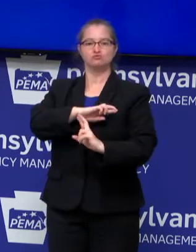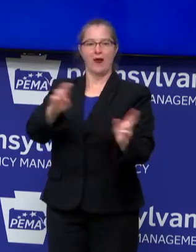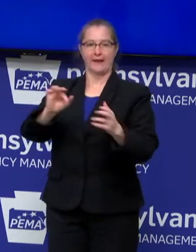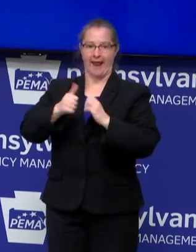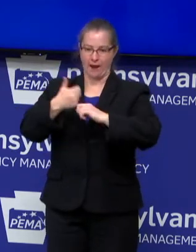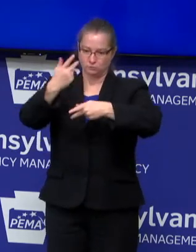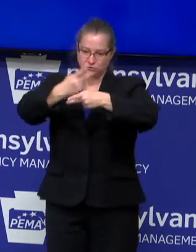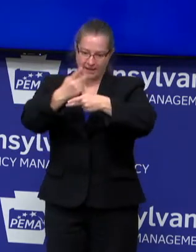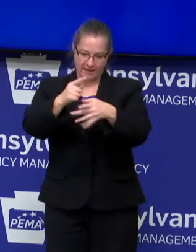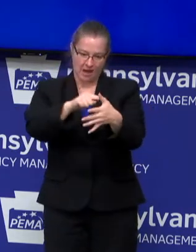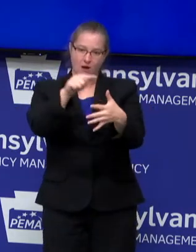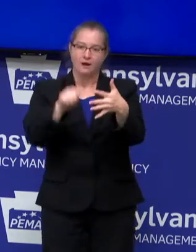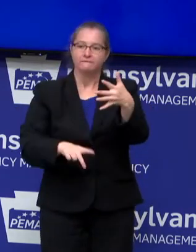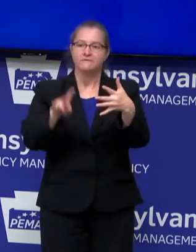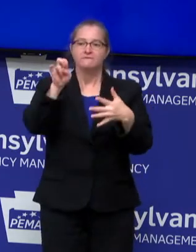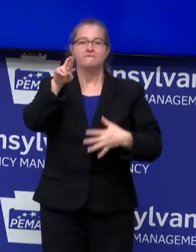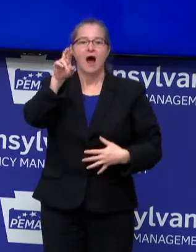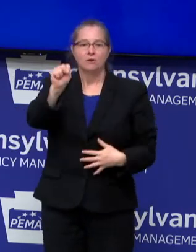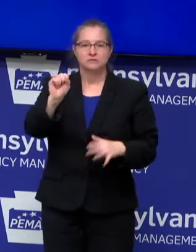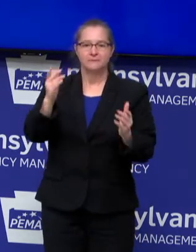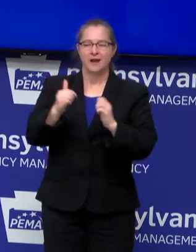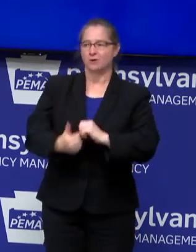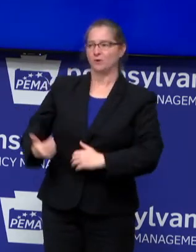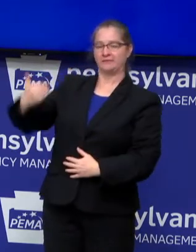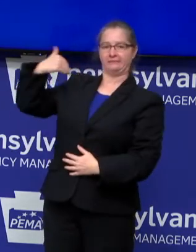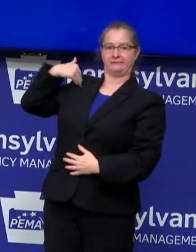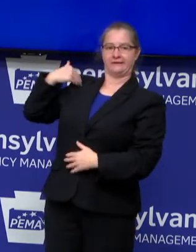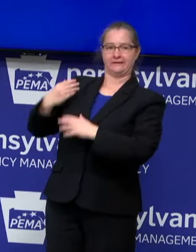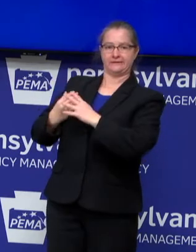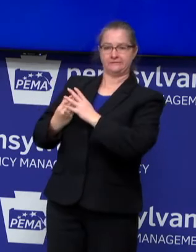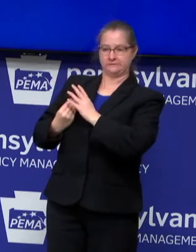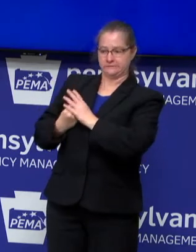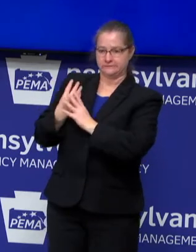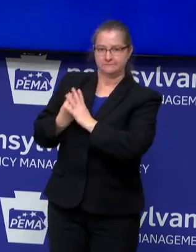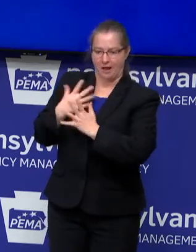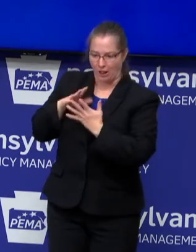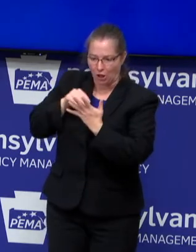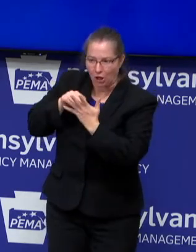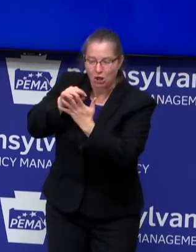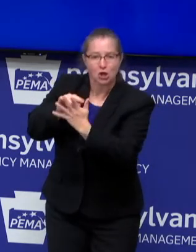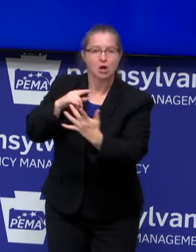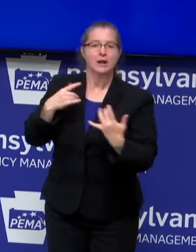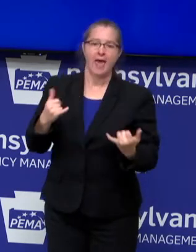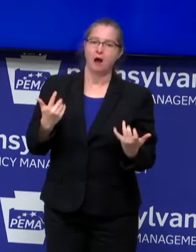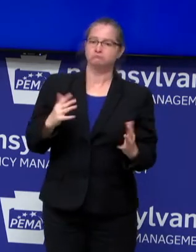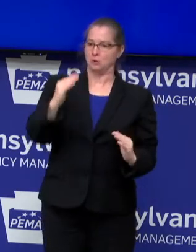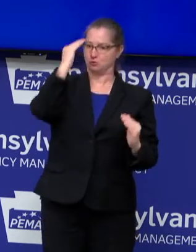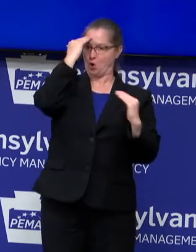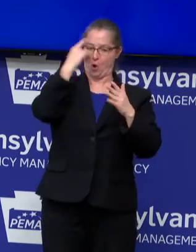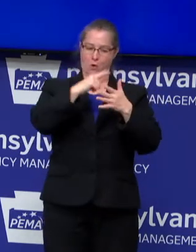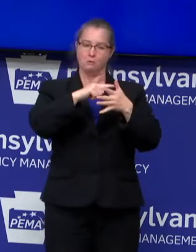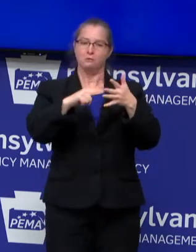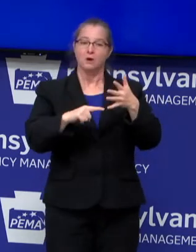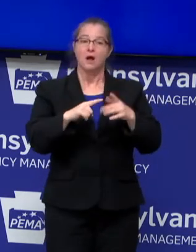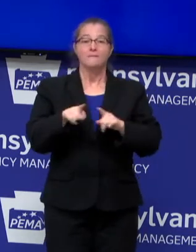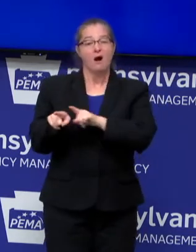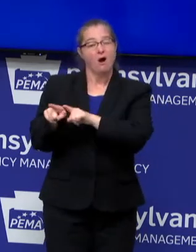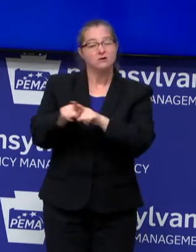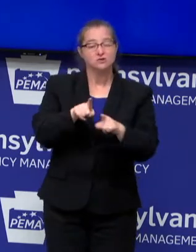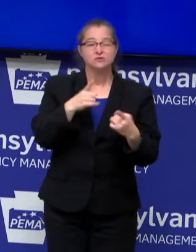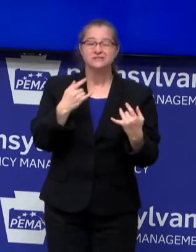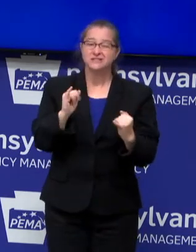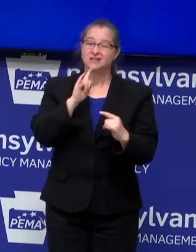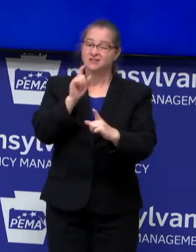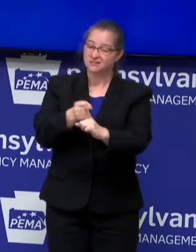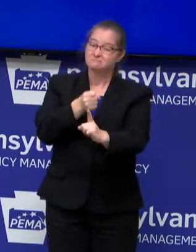how we treat the virus versus where we were in the spring. But despite that, um, it is impacting our frontline caregivers